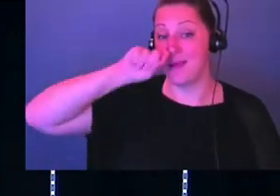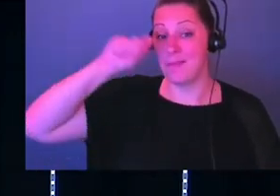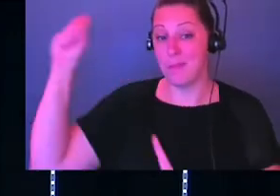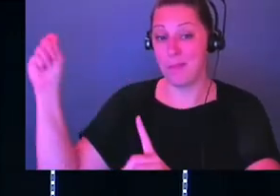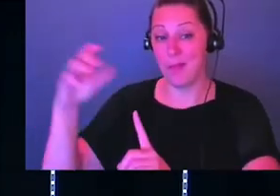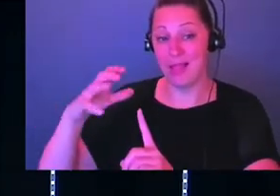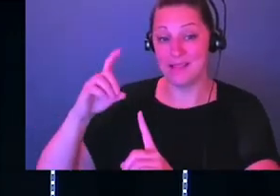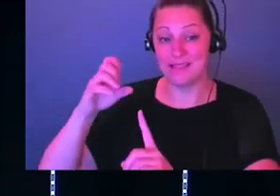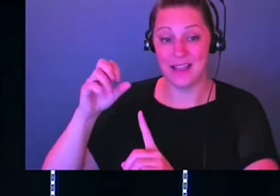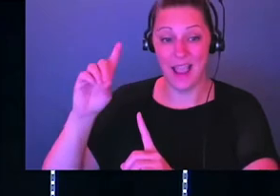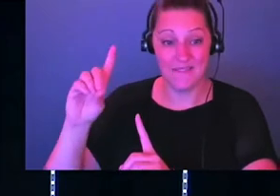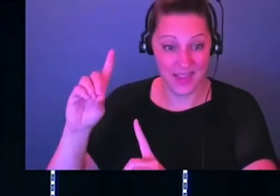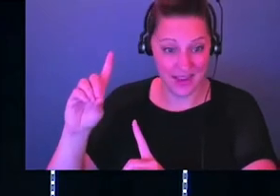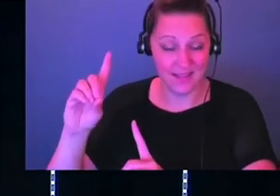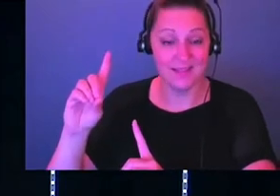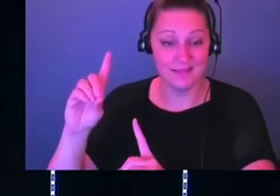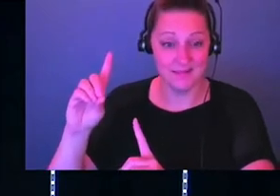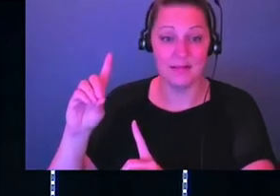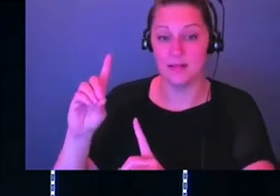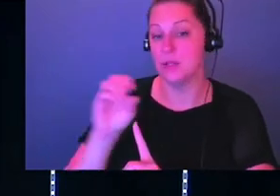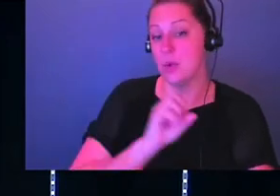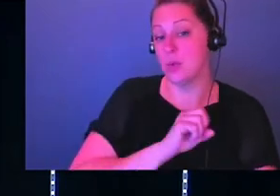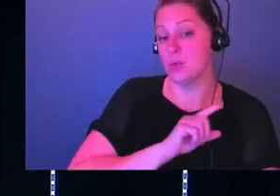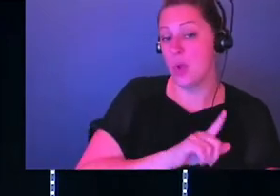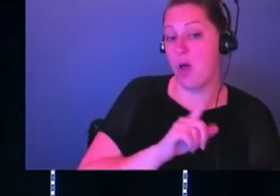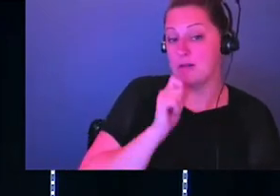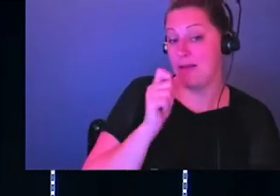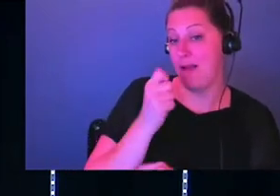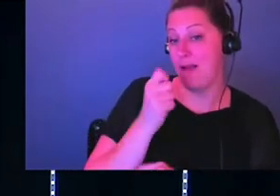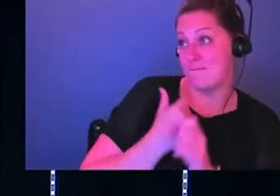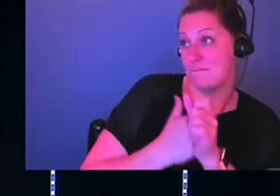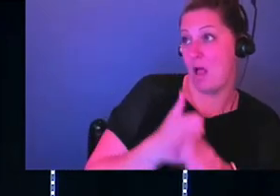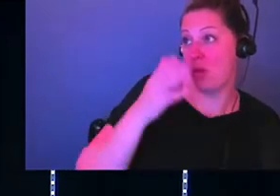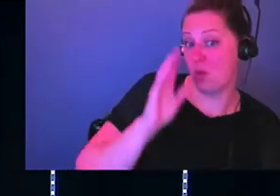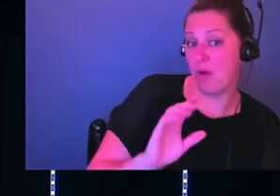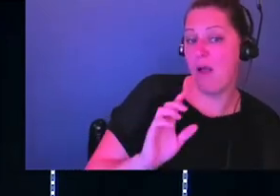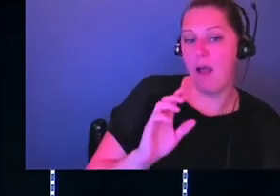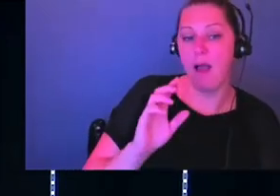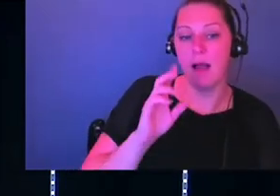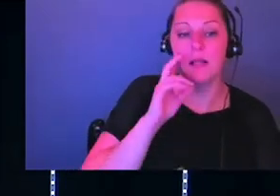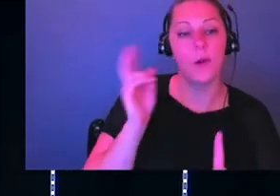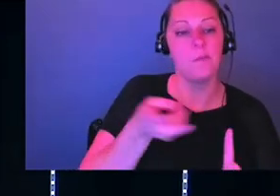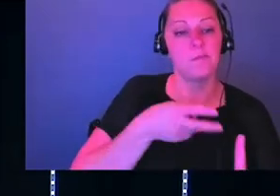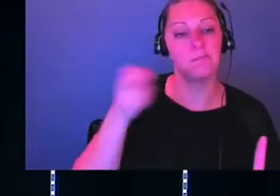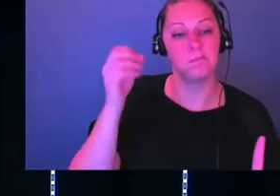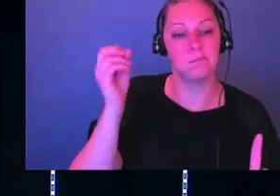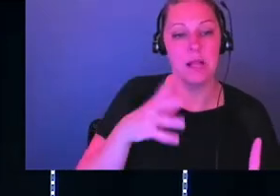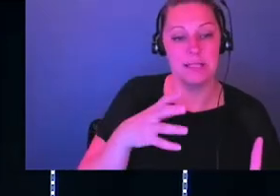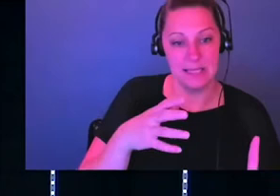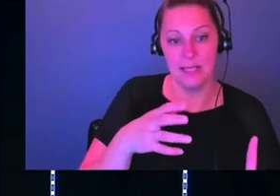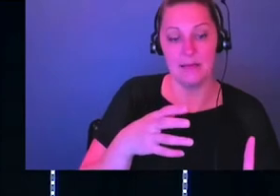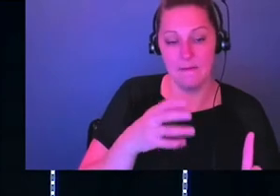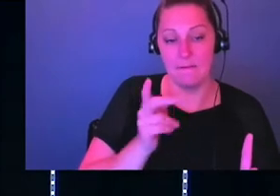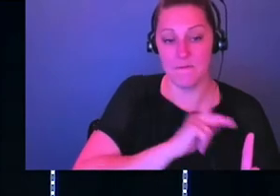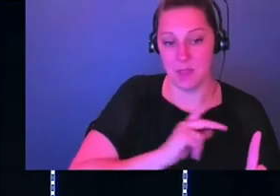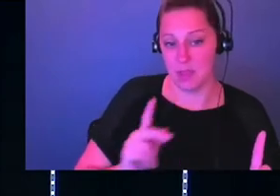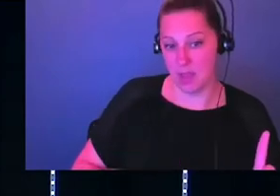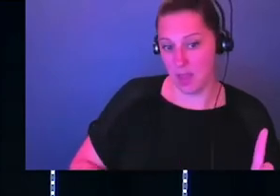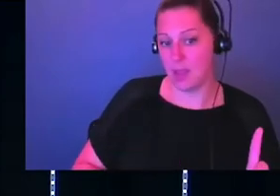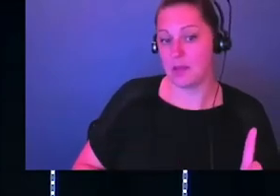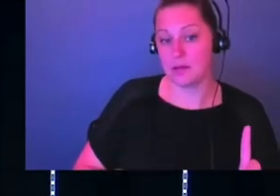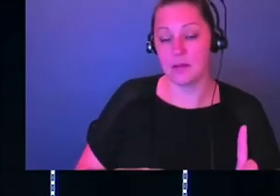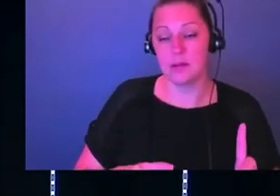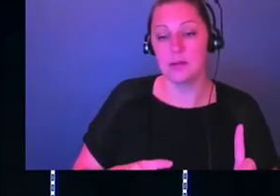next king. And so again, Saul disobeys God. God's rejected him because of his disobedience as king and his anointing has been